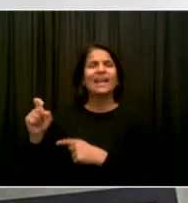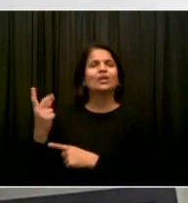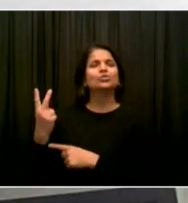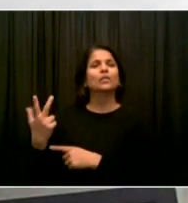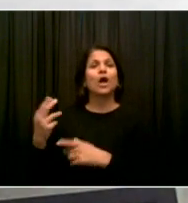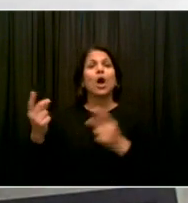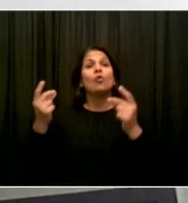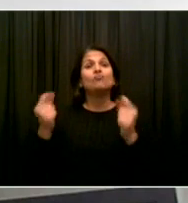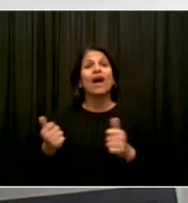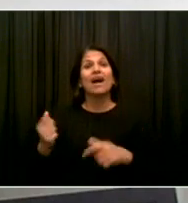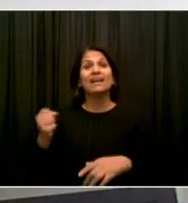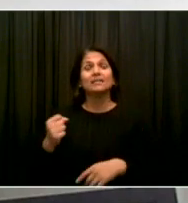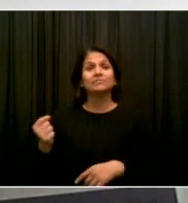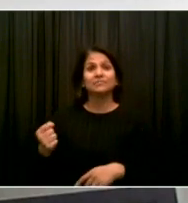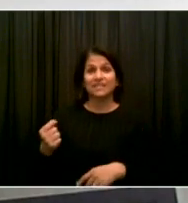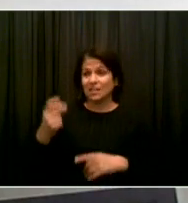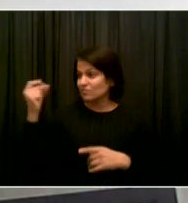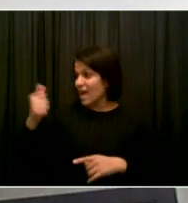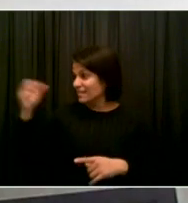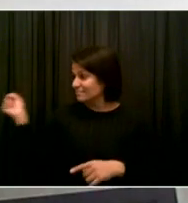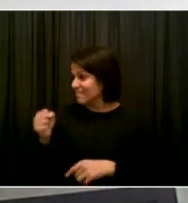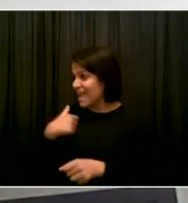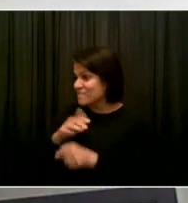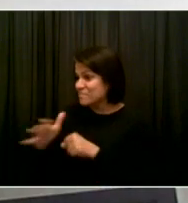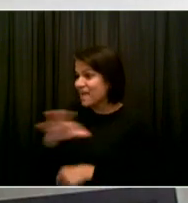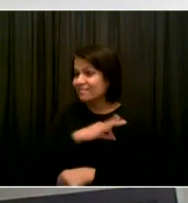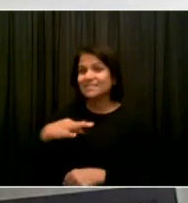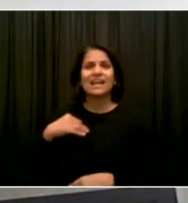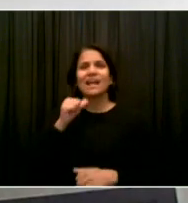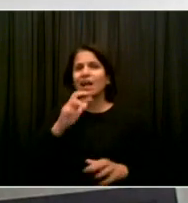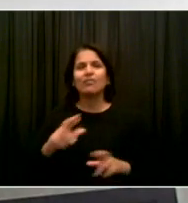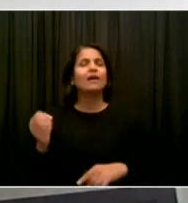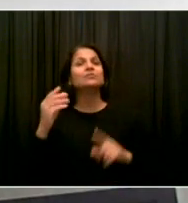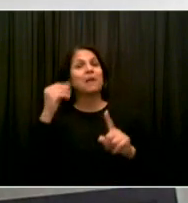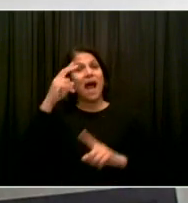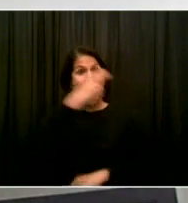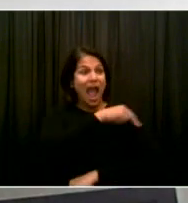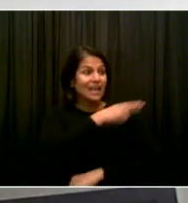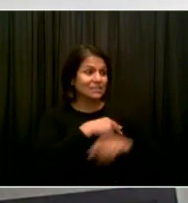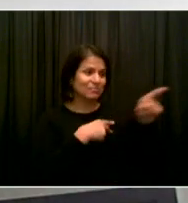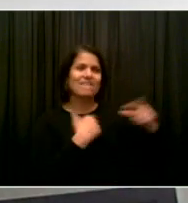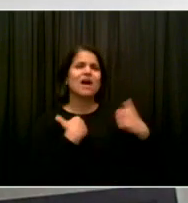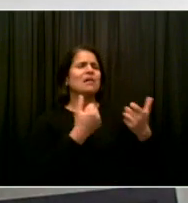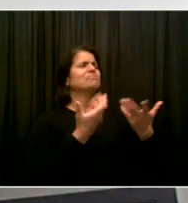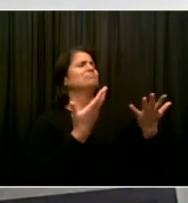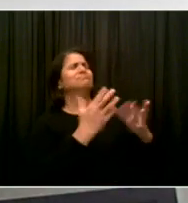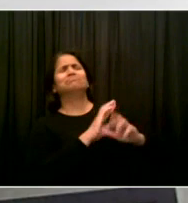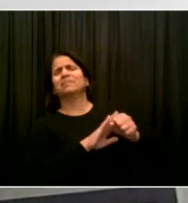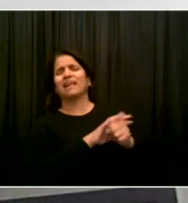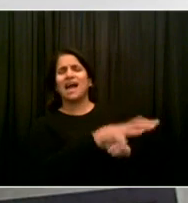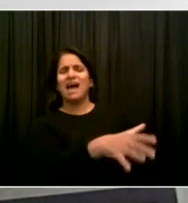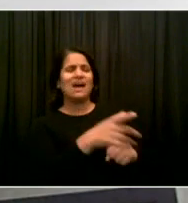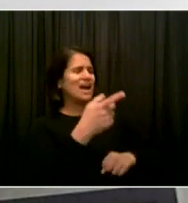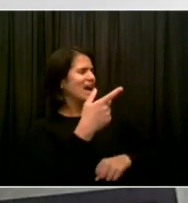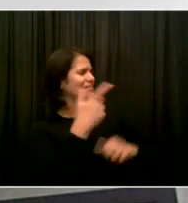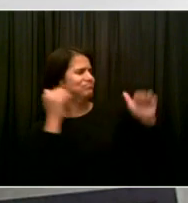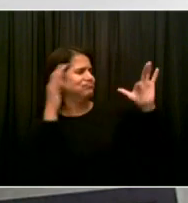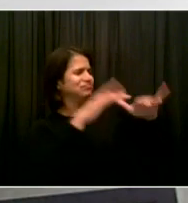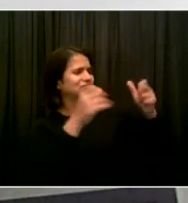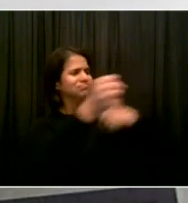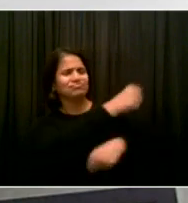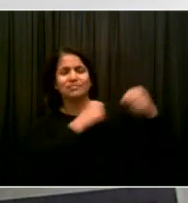a large hospital where you can divert people from one function to another. So what you've announced,